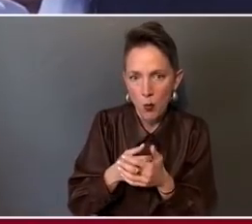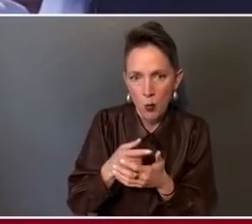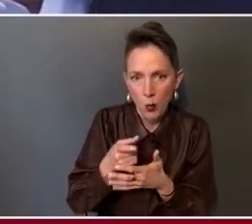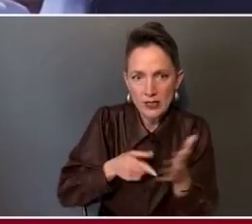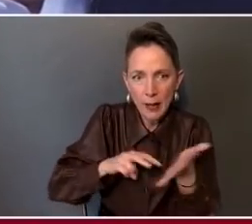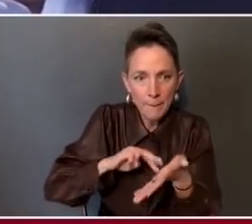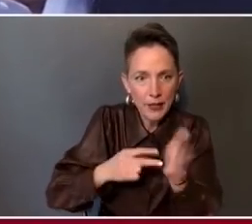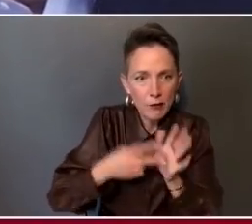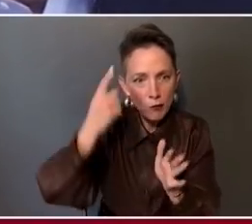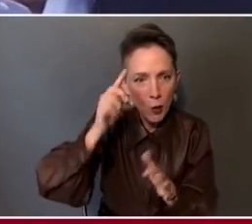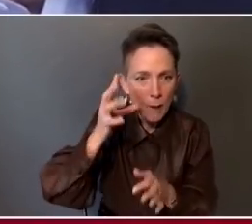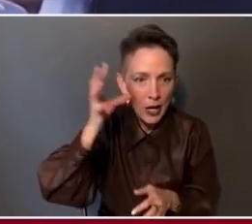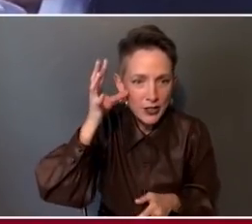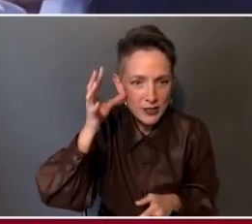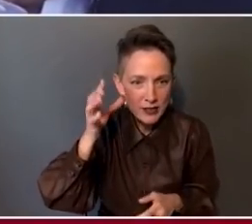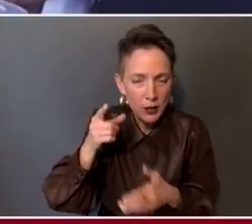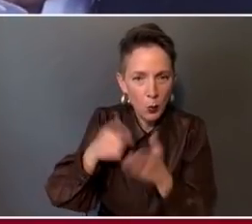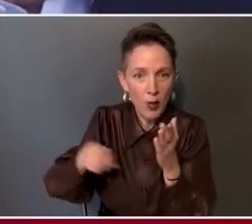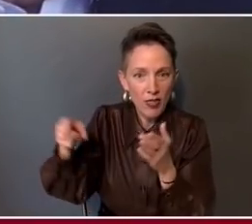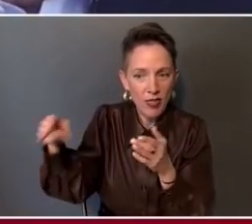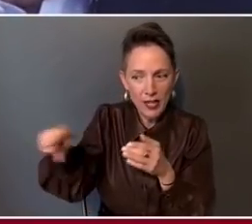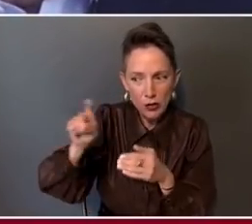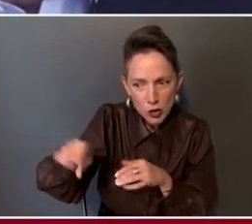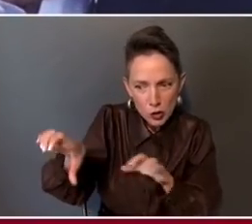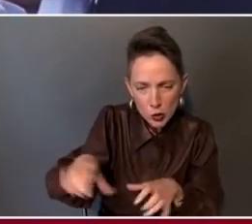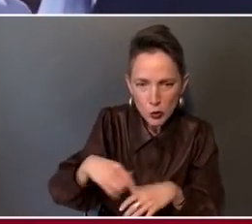and what they should be doing and what they shouldn't be doing?